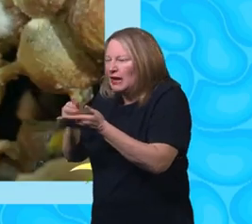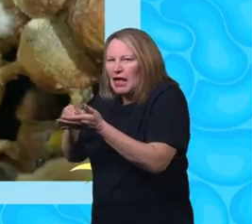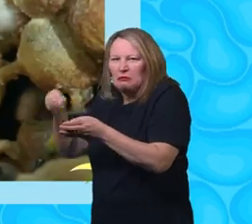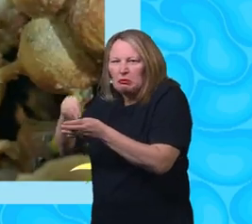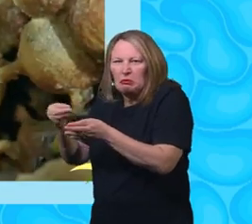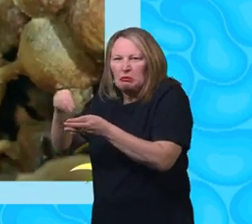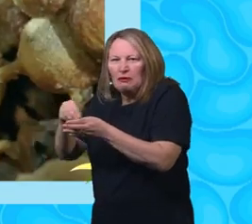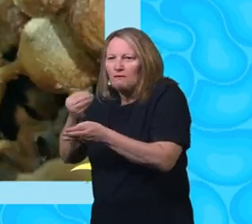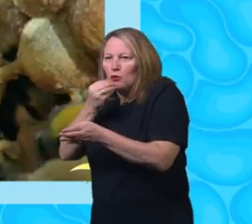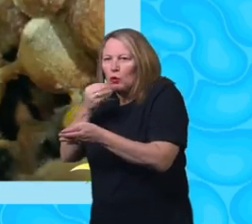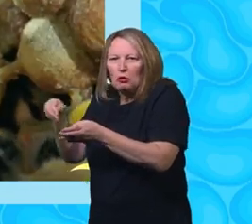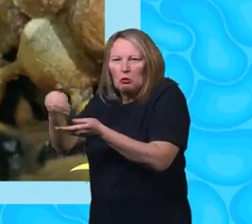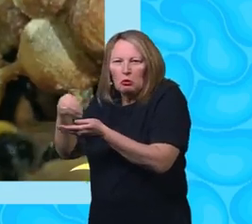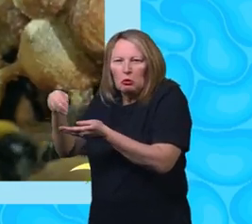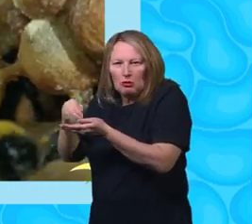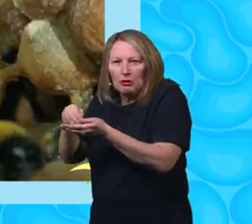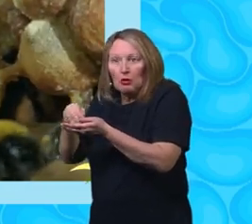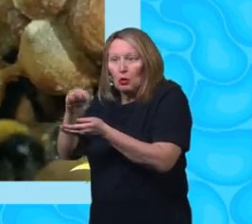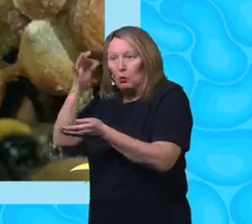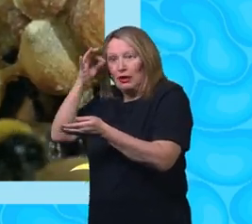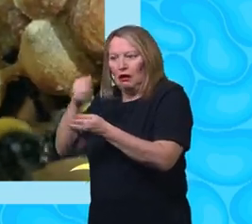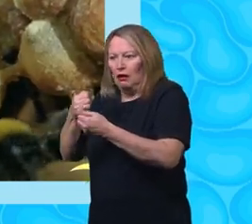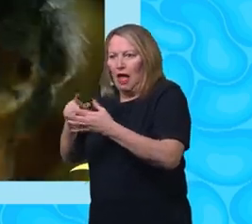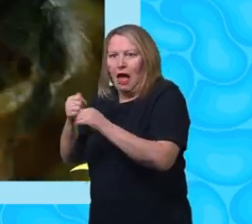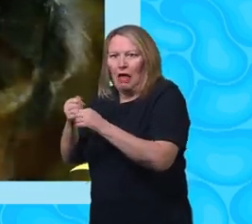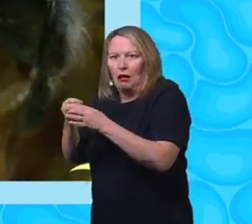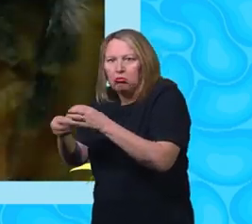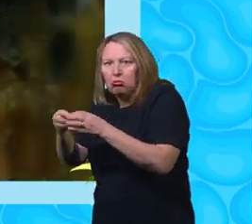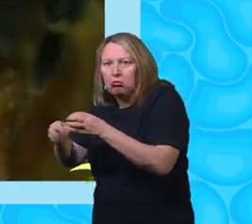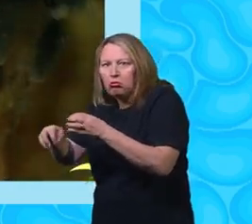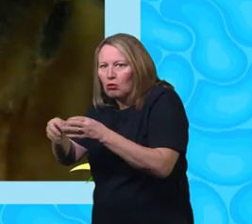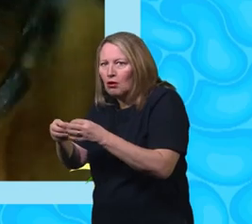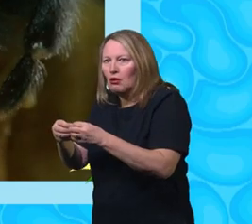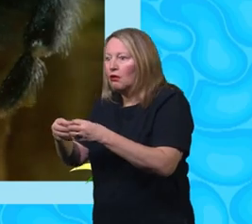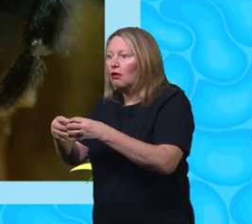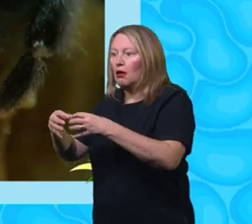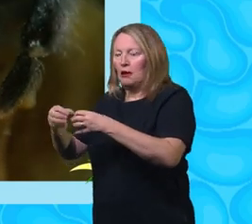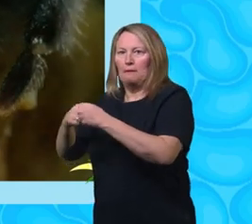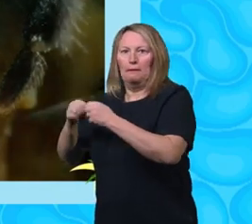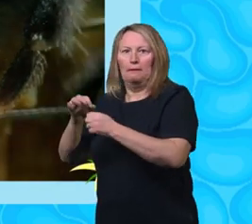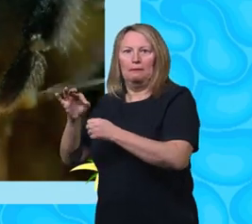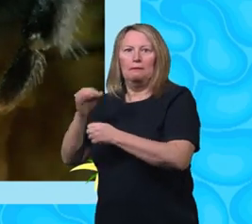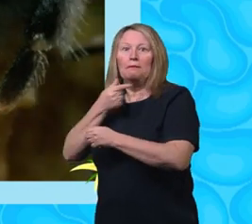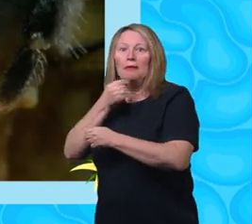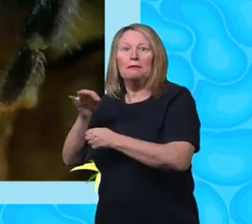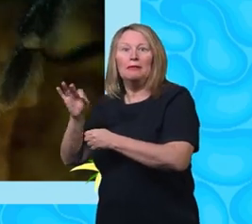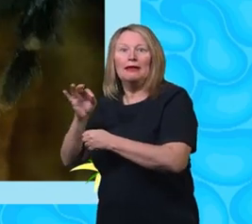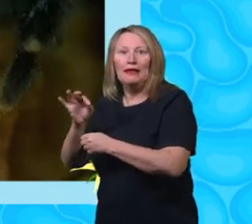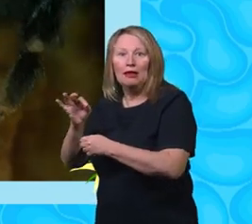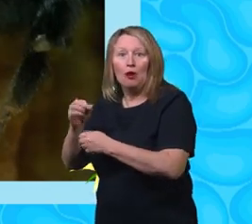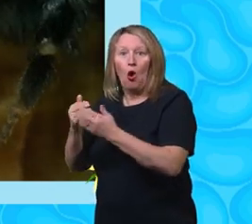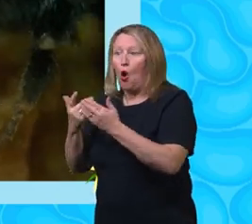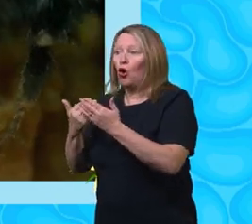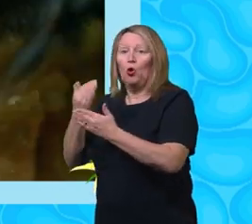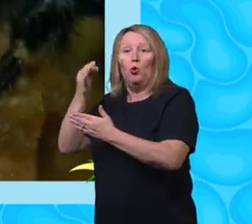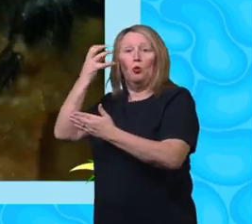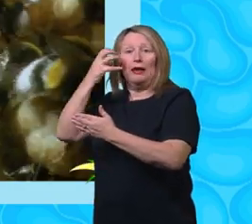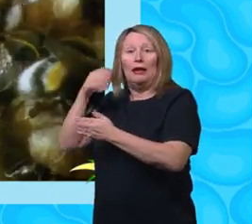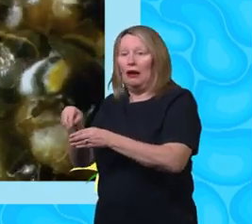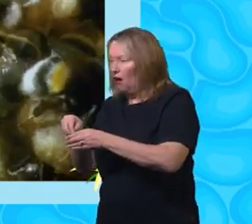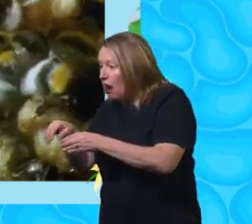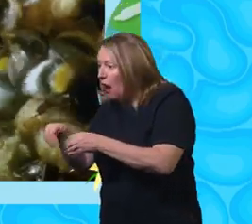Later, the queen lays more eggs that grow into male bees or new queen bees, who will leave the nest to form their own colonies.